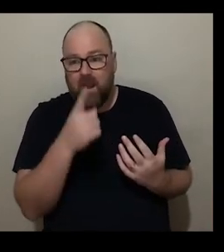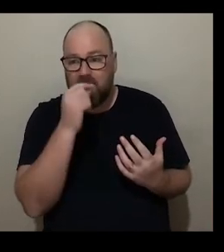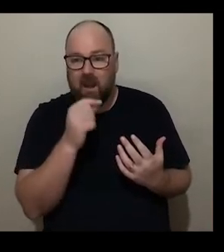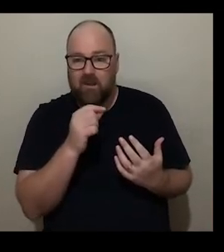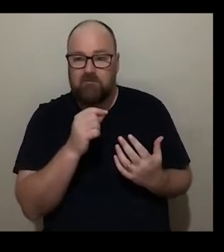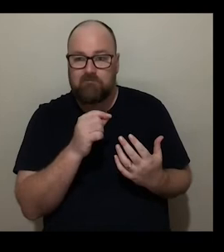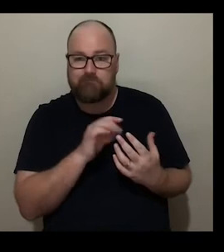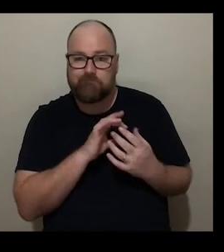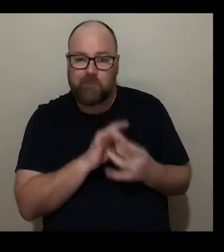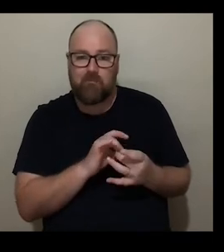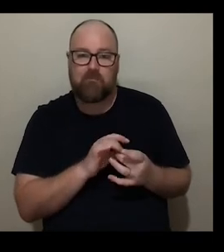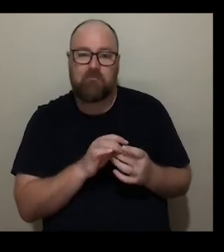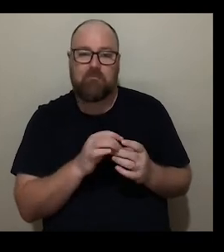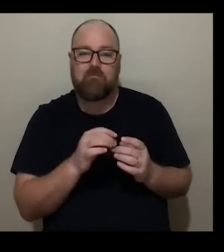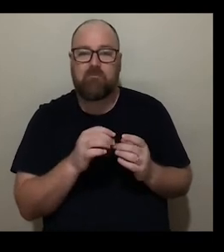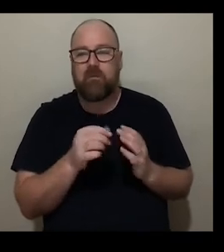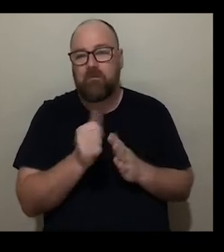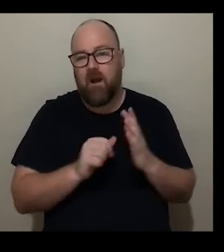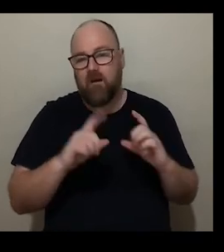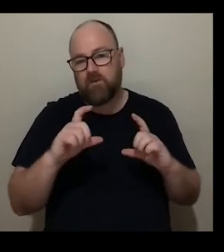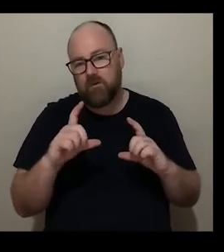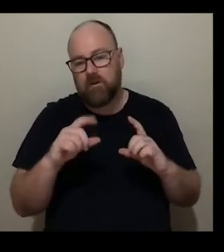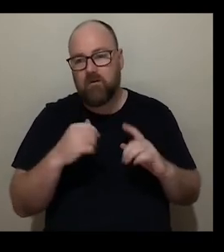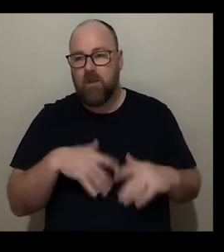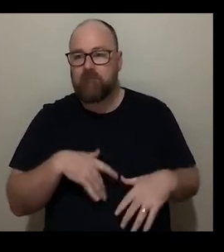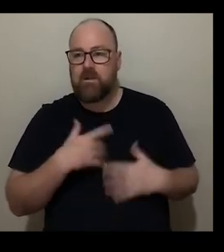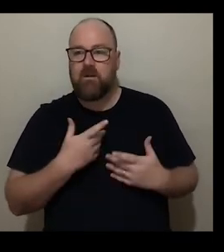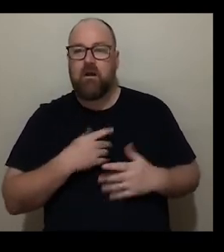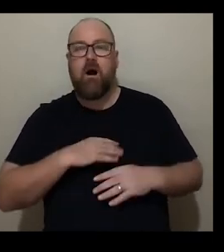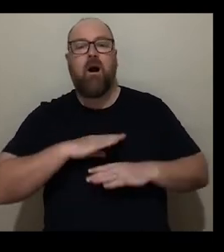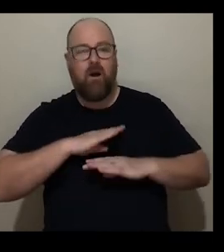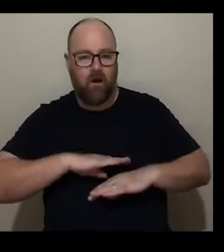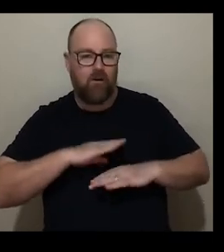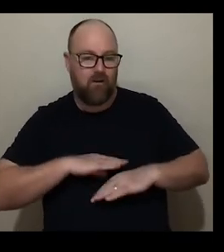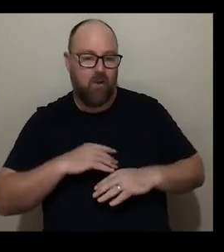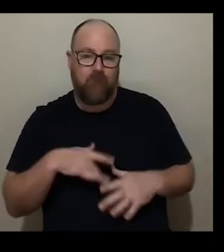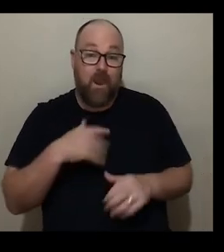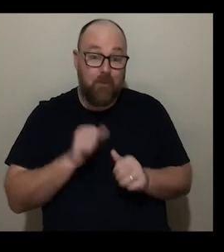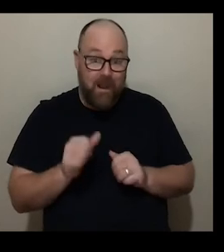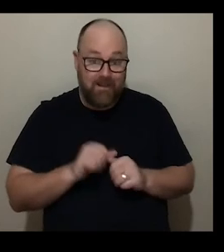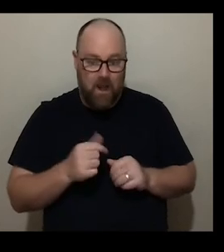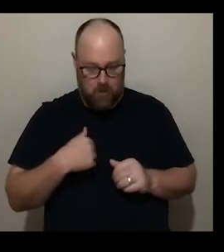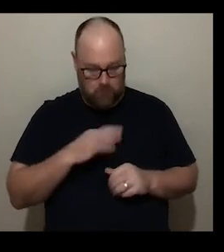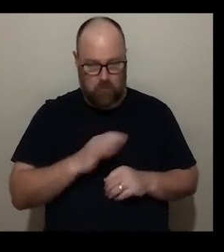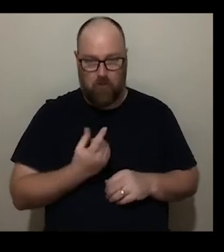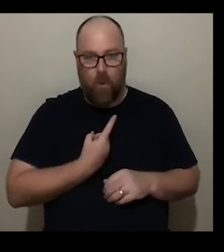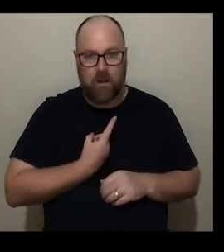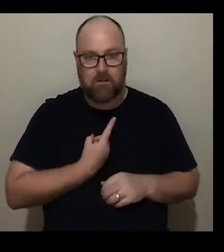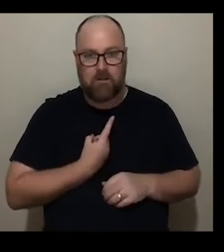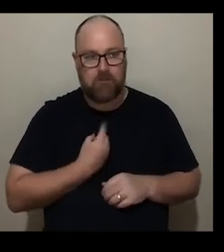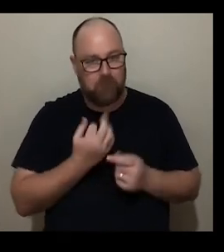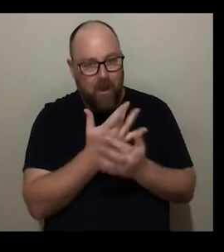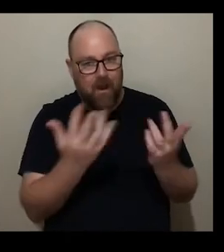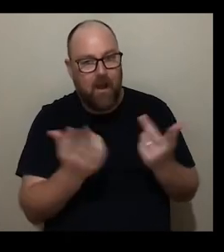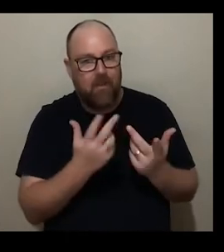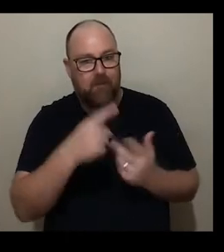with that and perhaps feel reassured uh feel better that they're not the only people out there feeling that